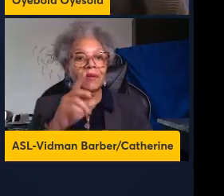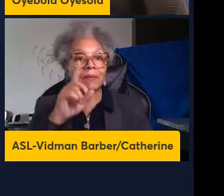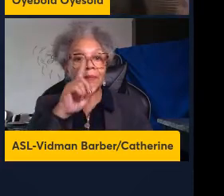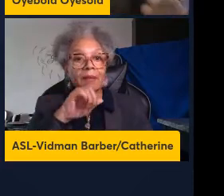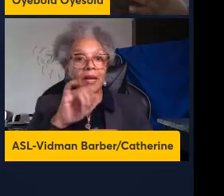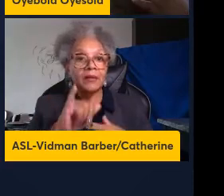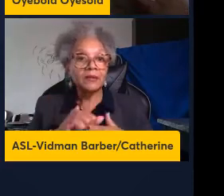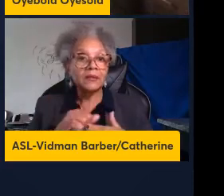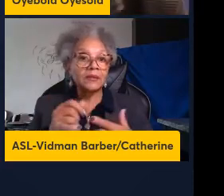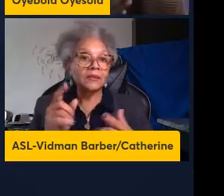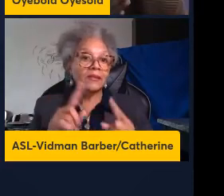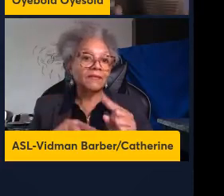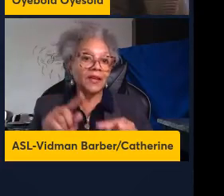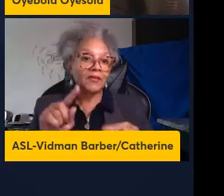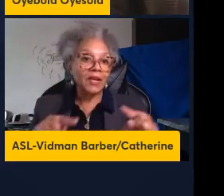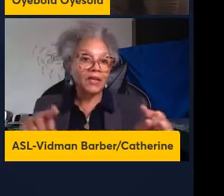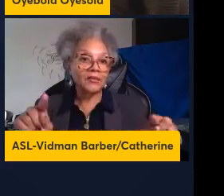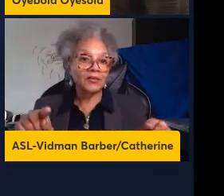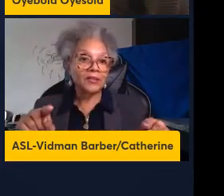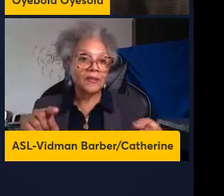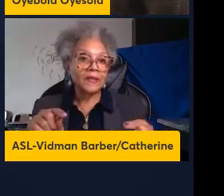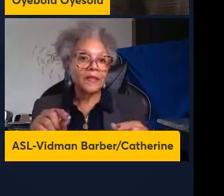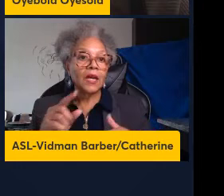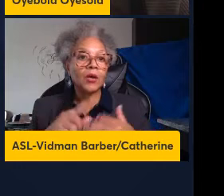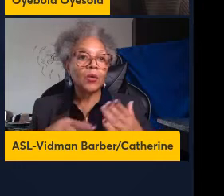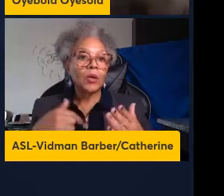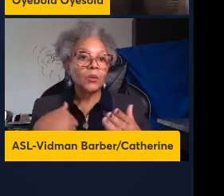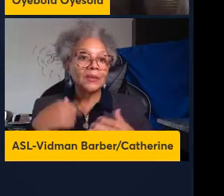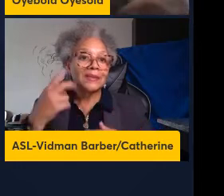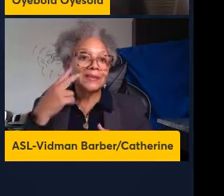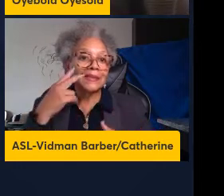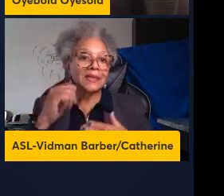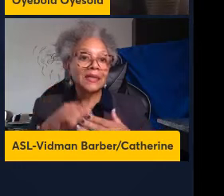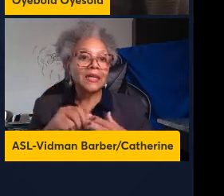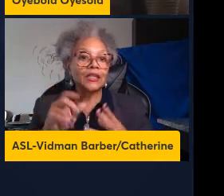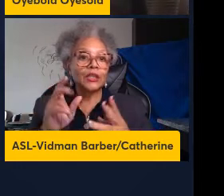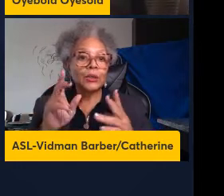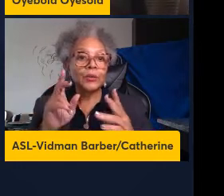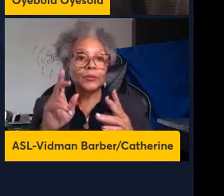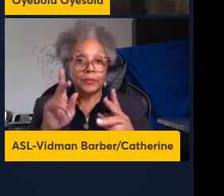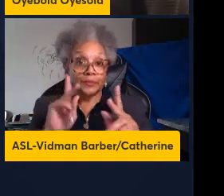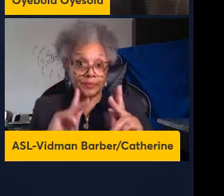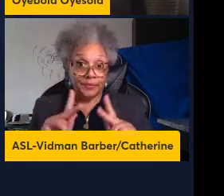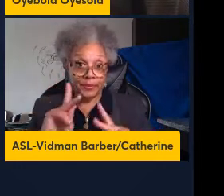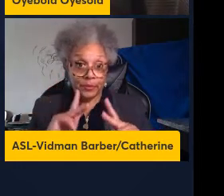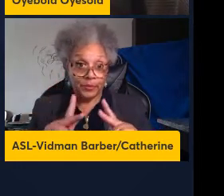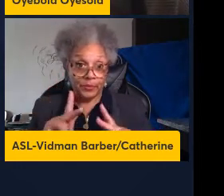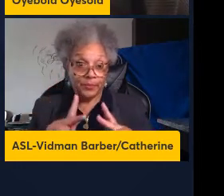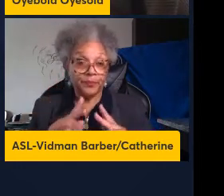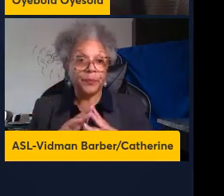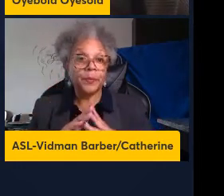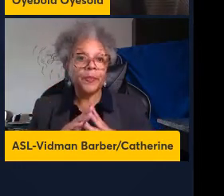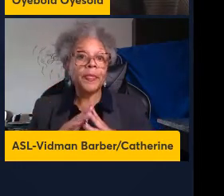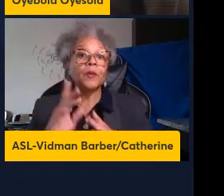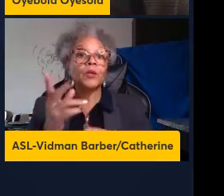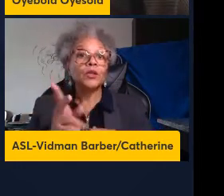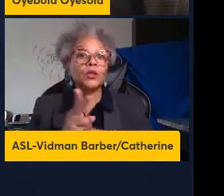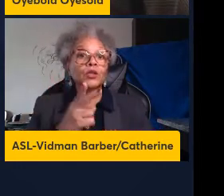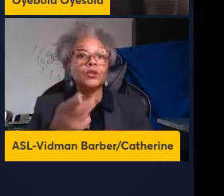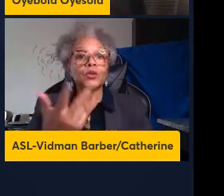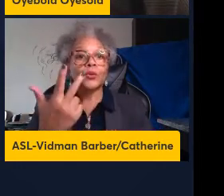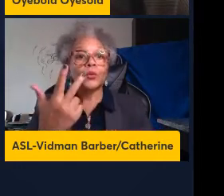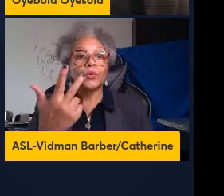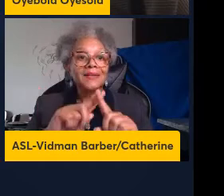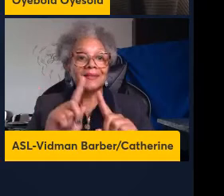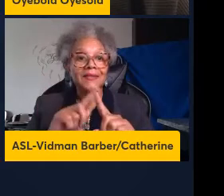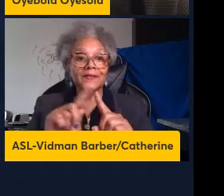variation that kind of mimics of what we see in the human population and so we use three different strain of mice